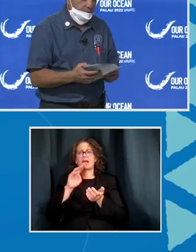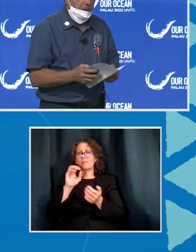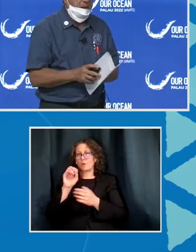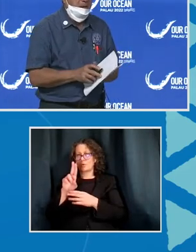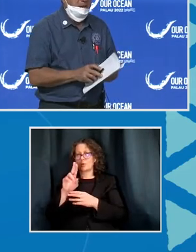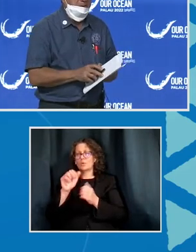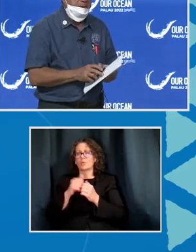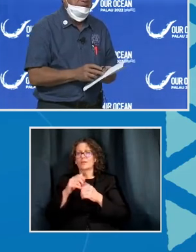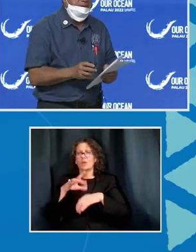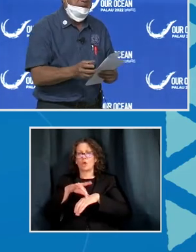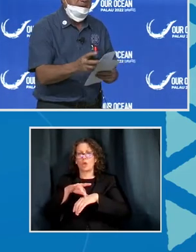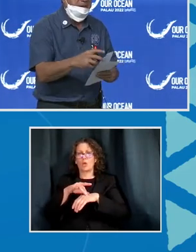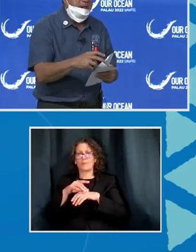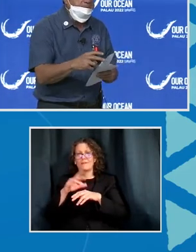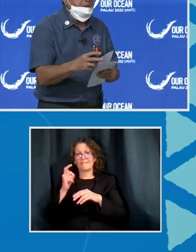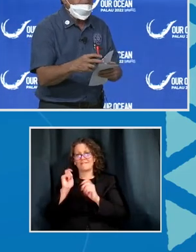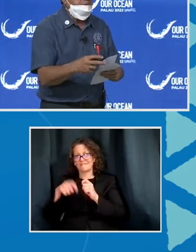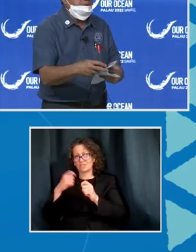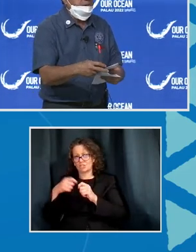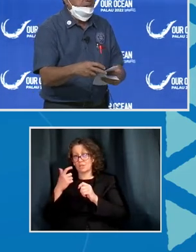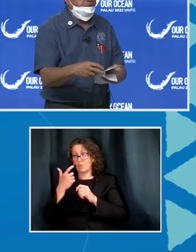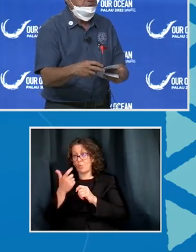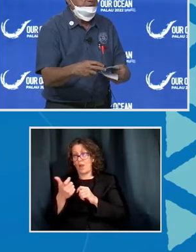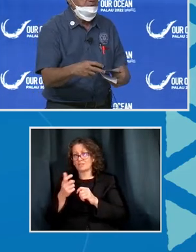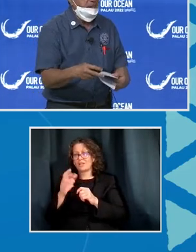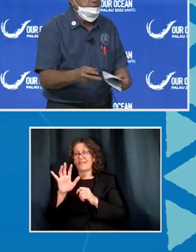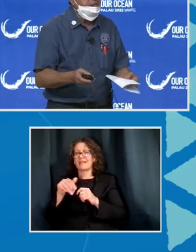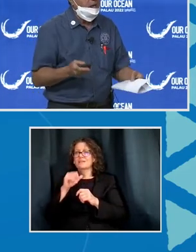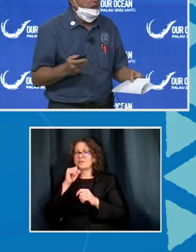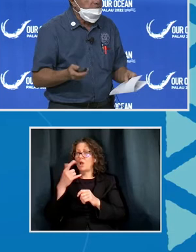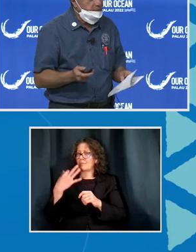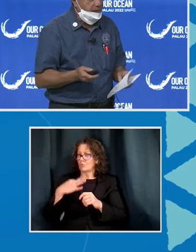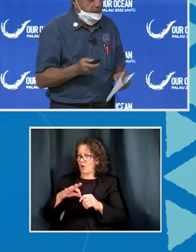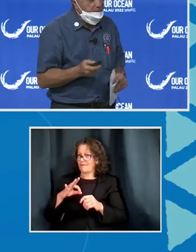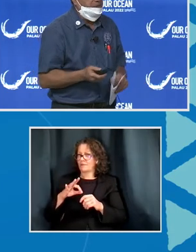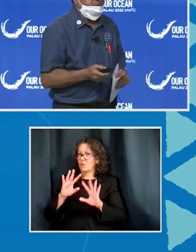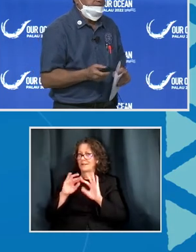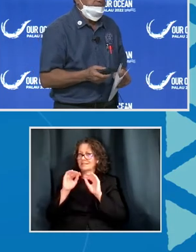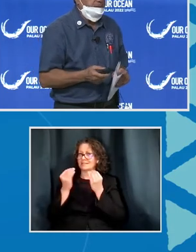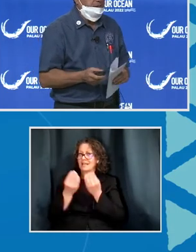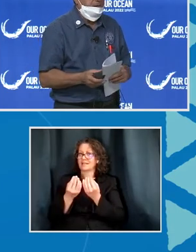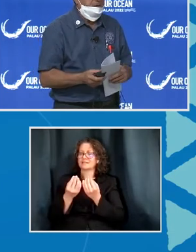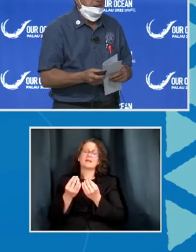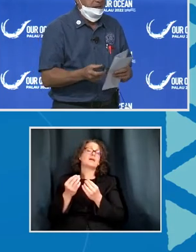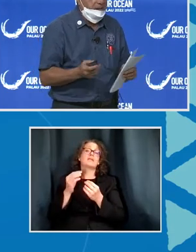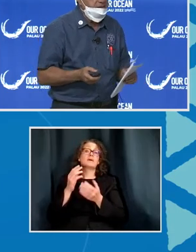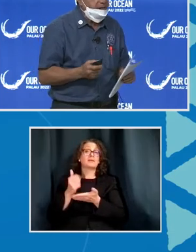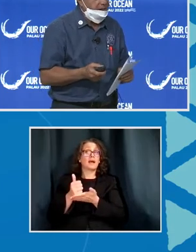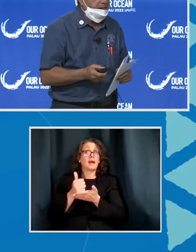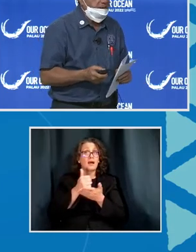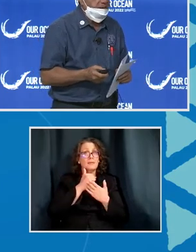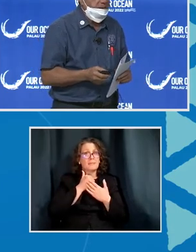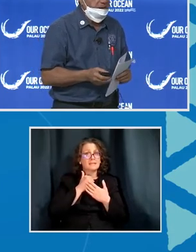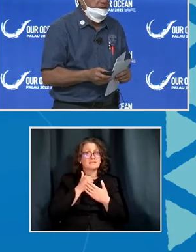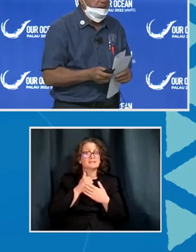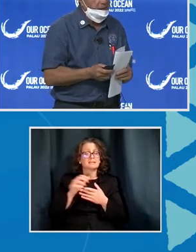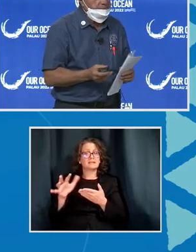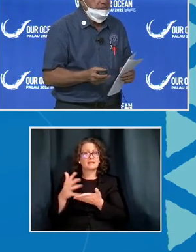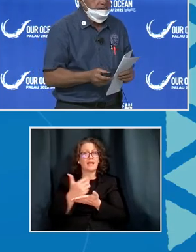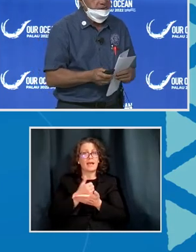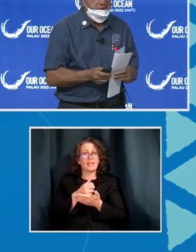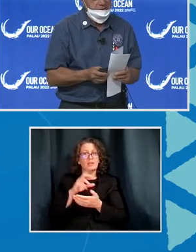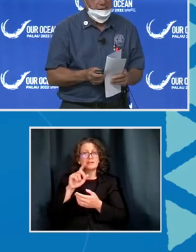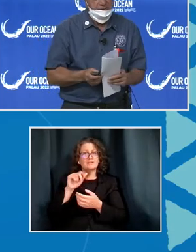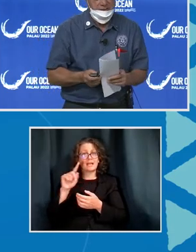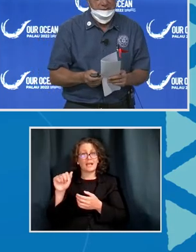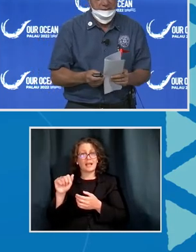which is a nonprofit organization that will help us gather data and